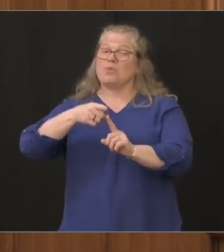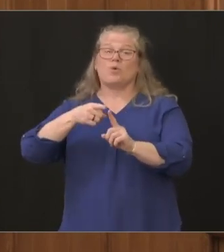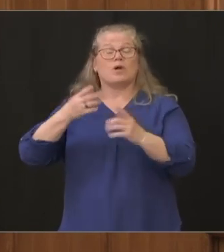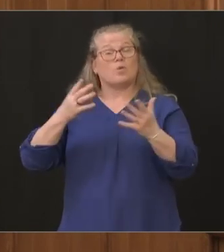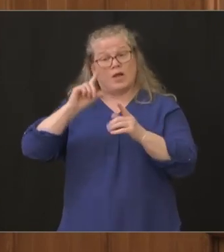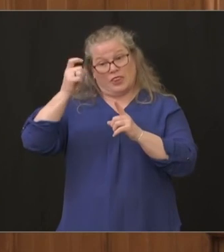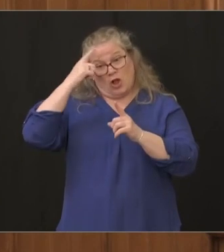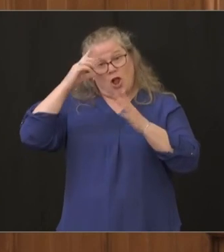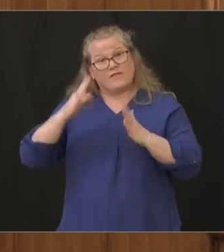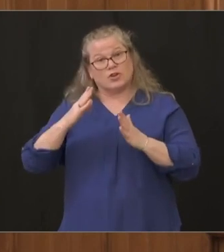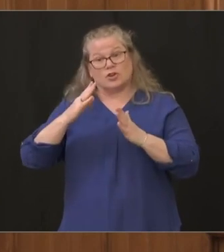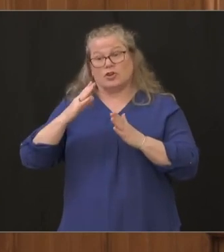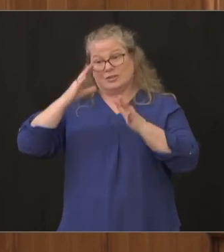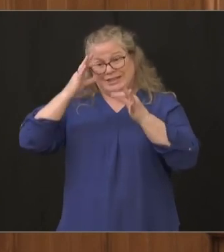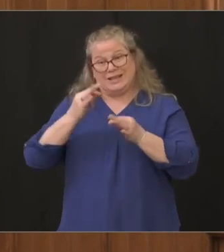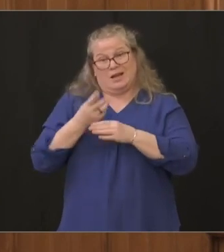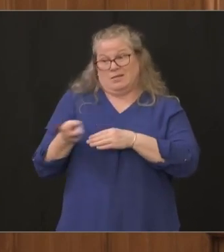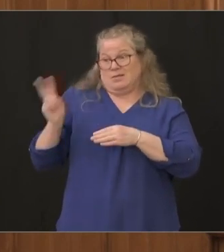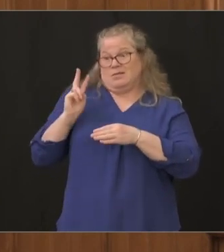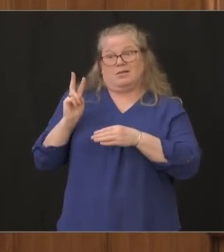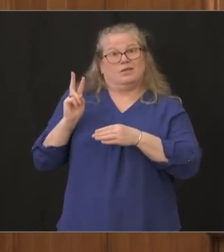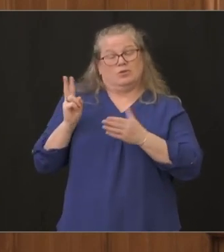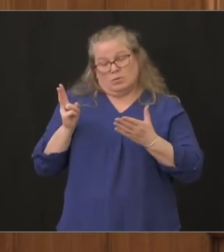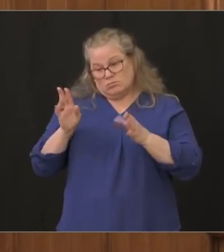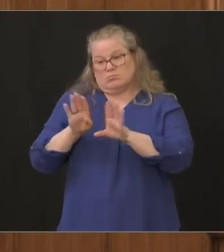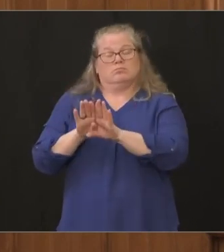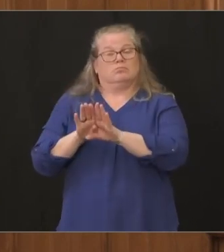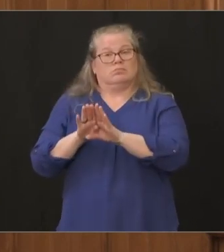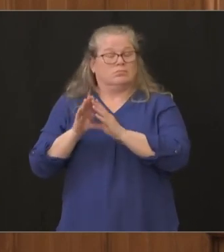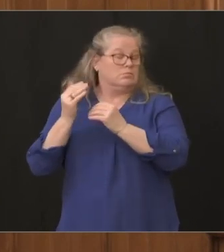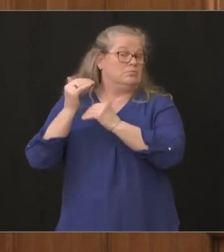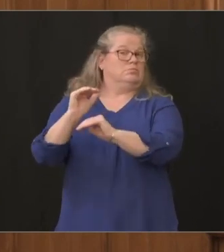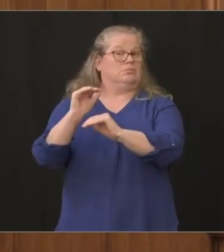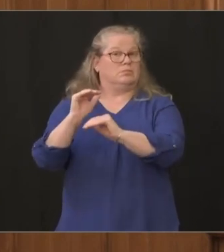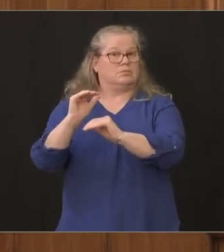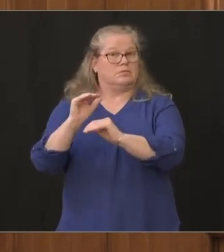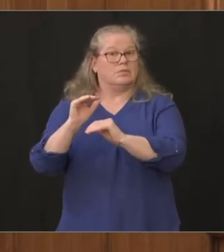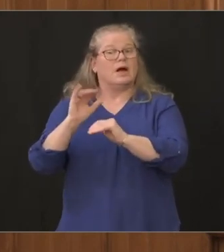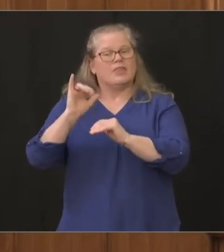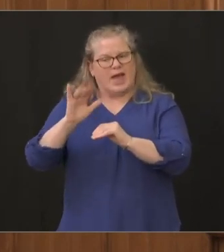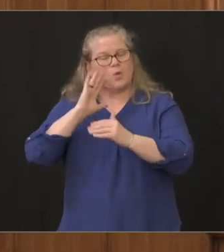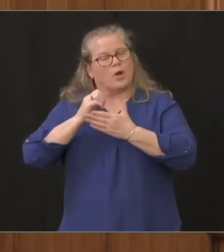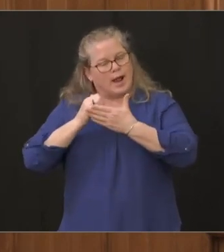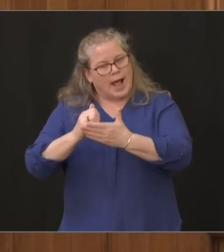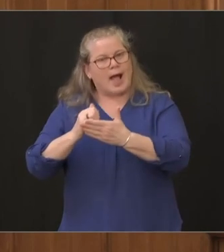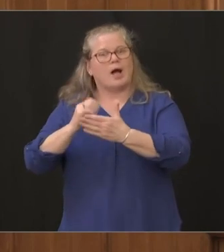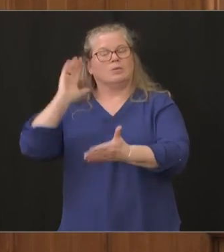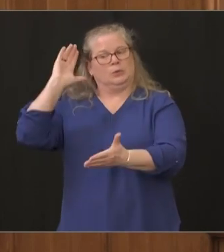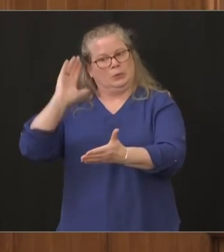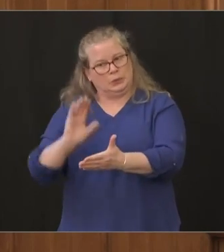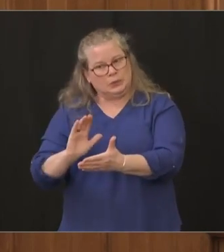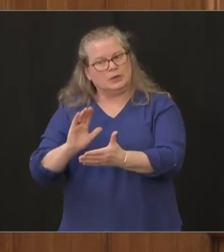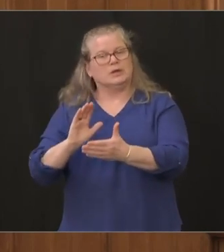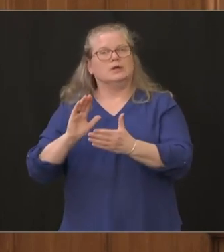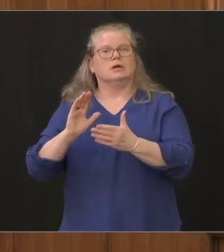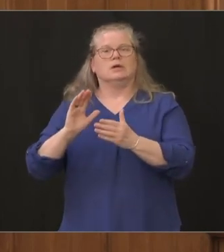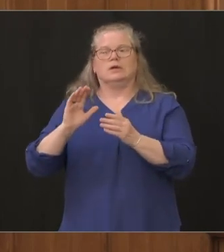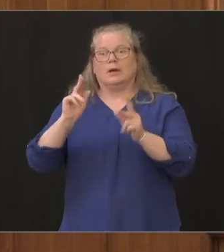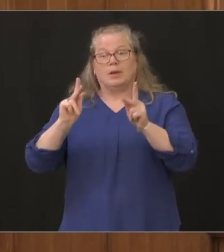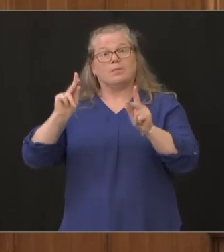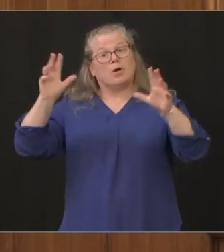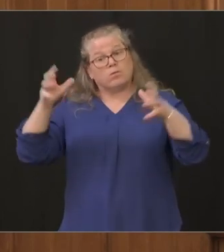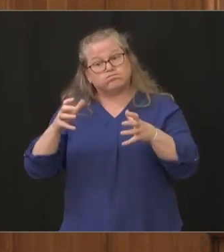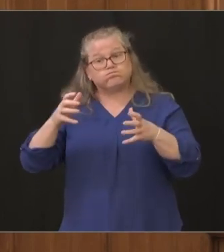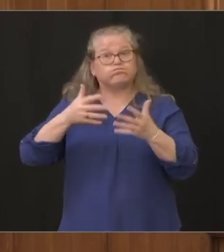more important the efforts we have in place to flatten the curve to limit travel uh to limit gatherings uh to to to